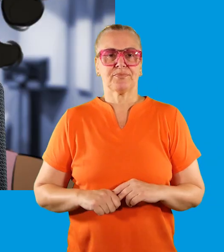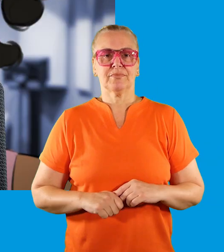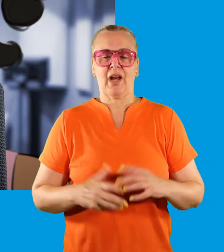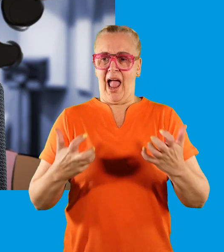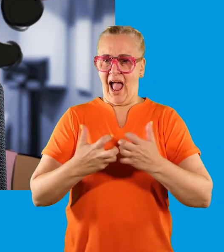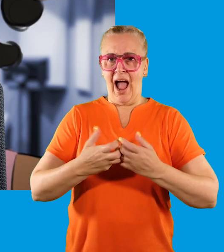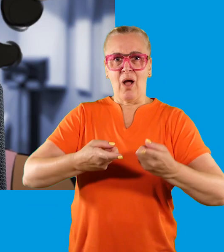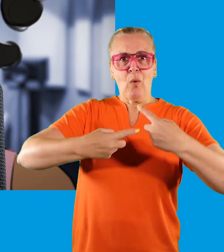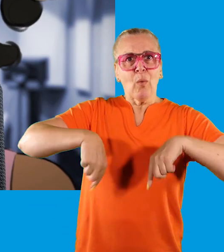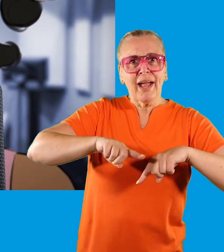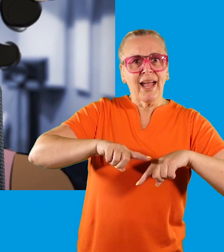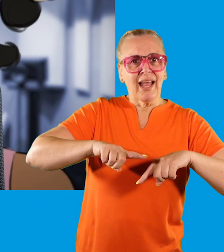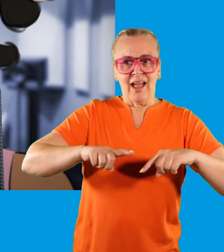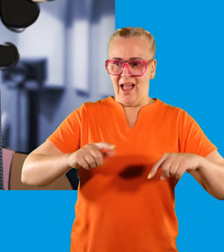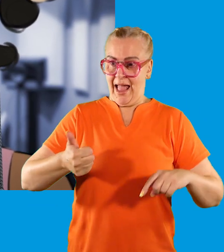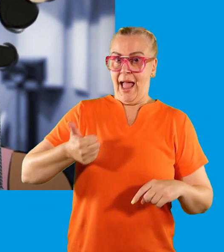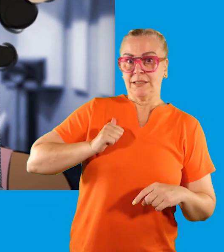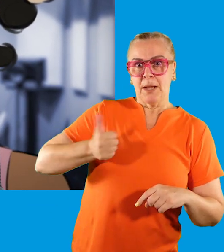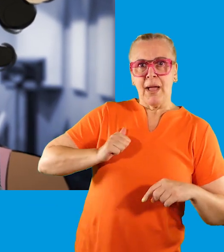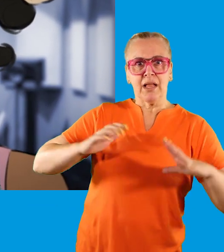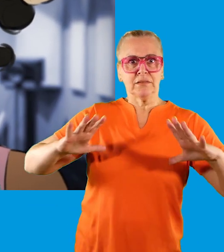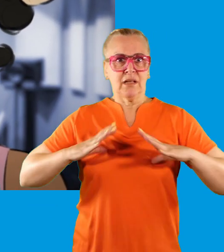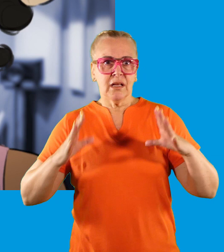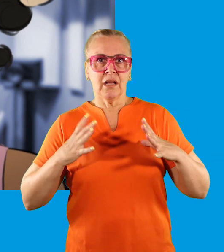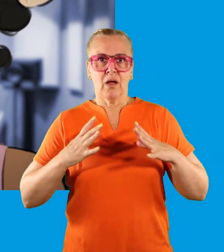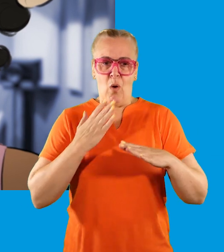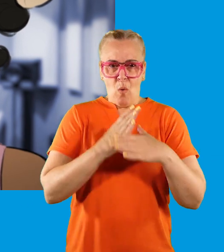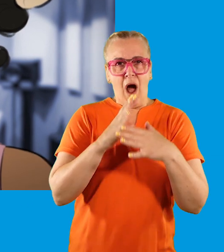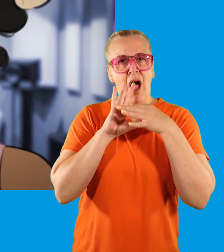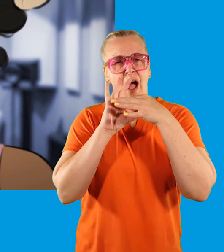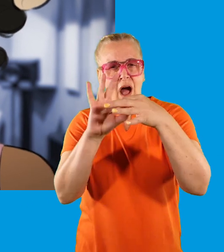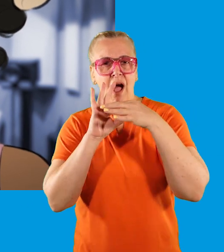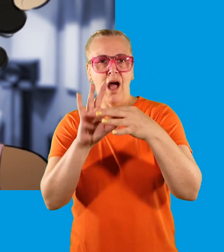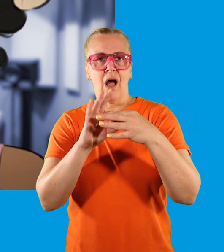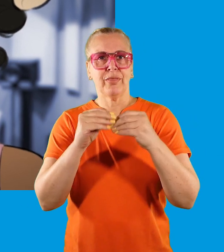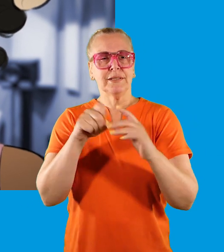How do we anticipate working with disabled people on a regular basis?